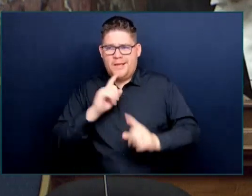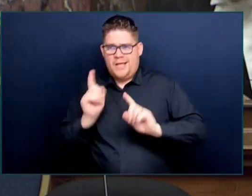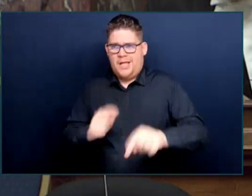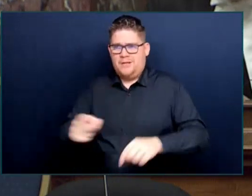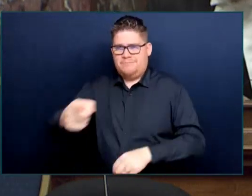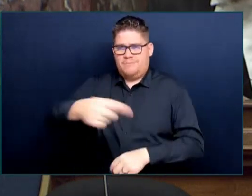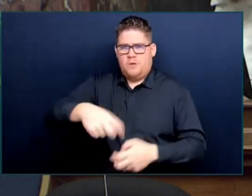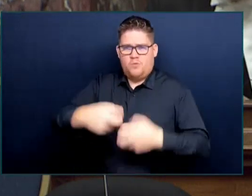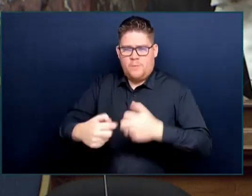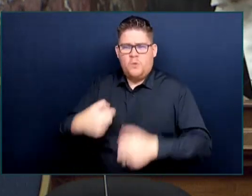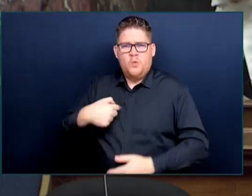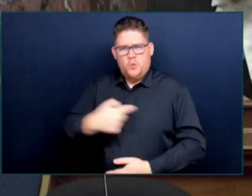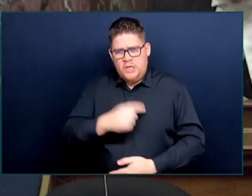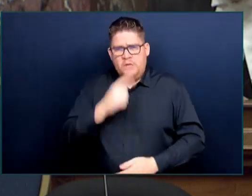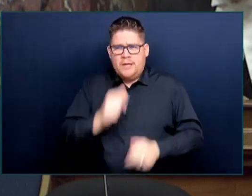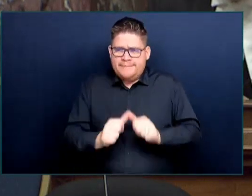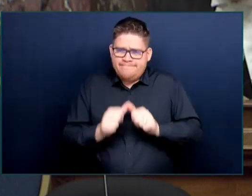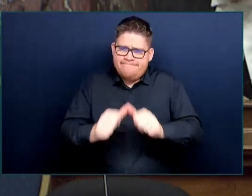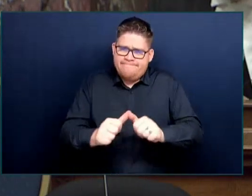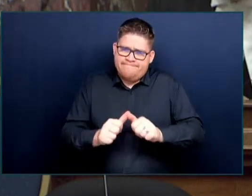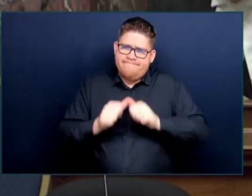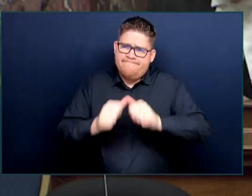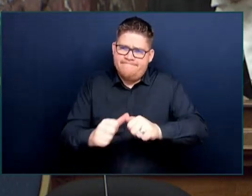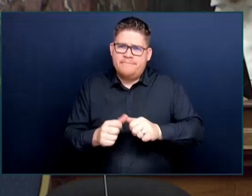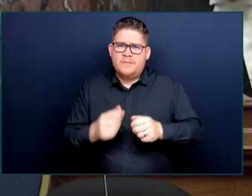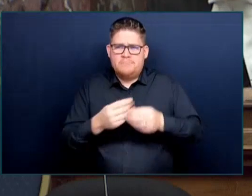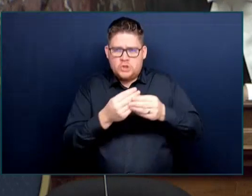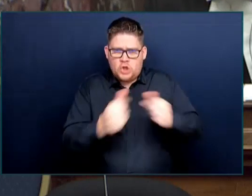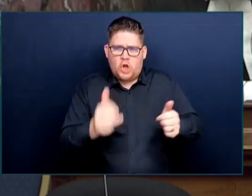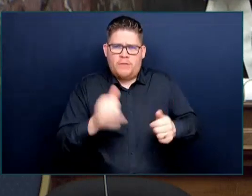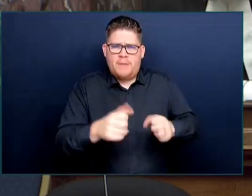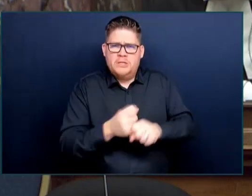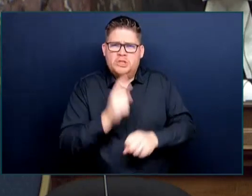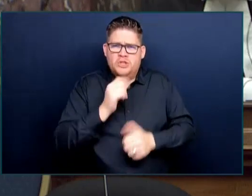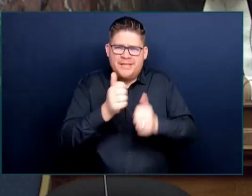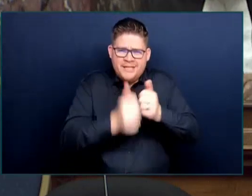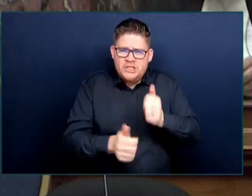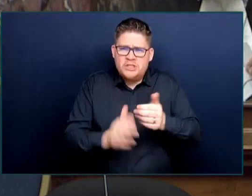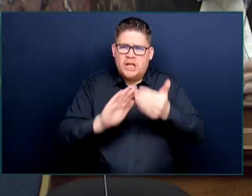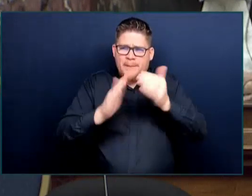communities are safe and to address the challenges that we see in our communities. Thank you, Mr. Speaker.